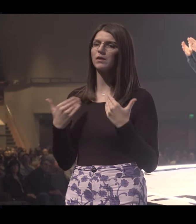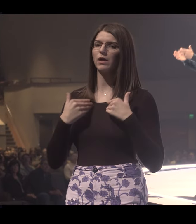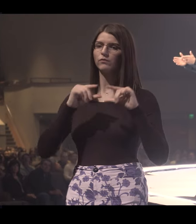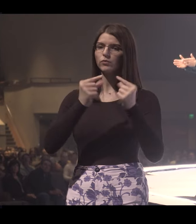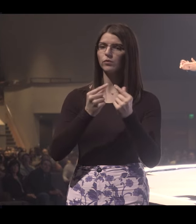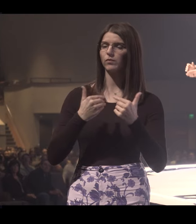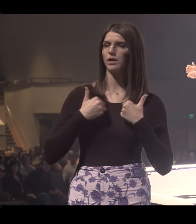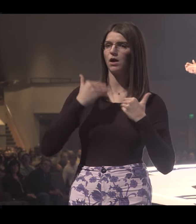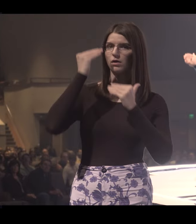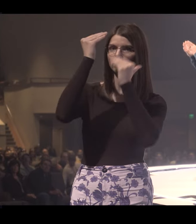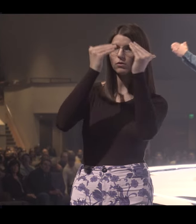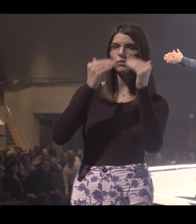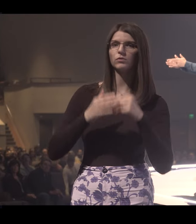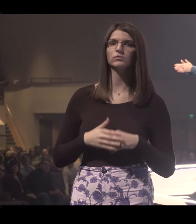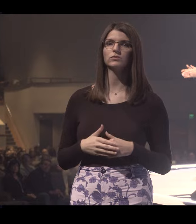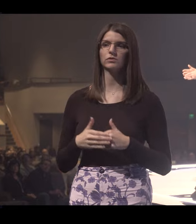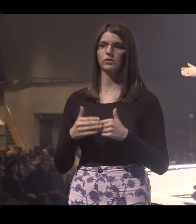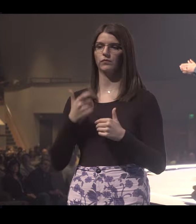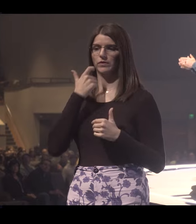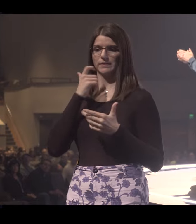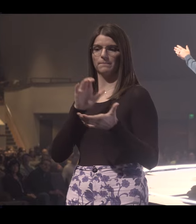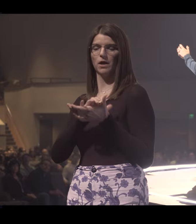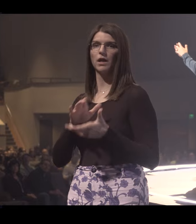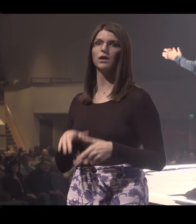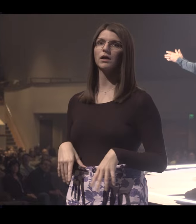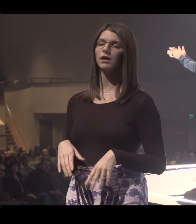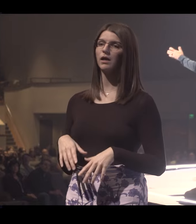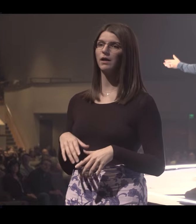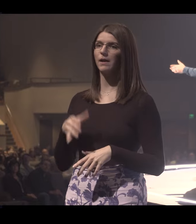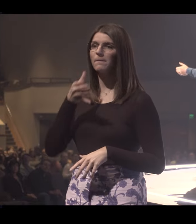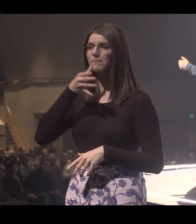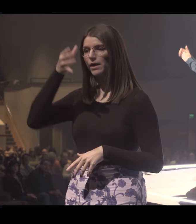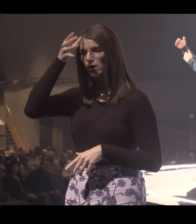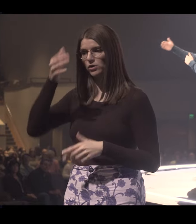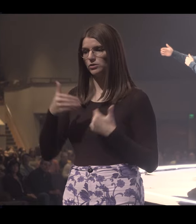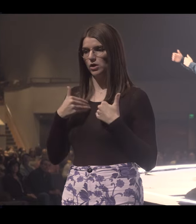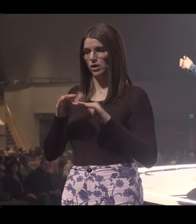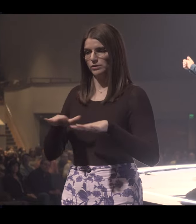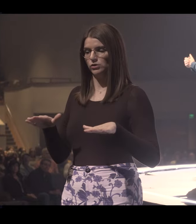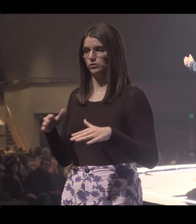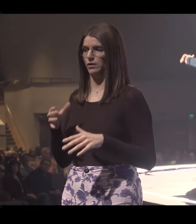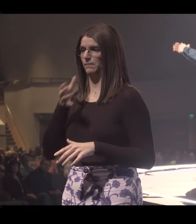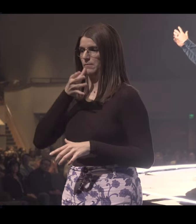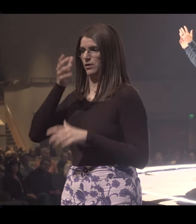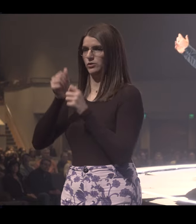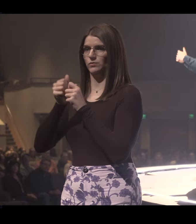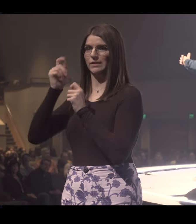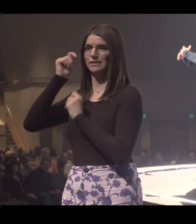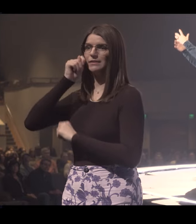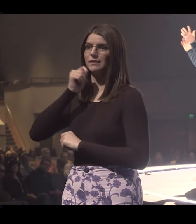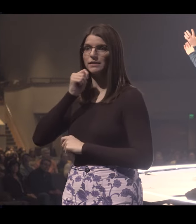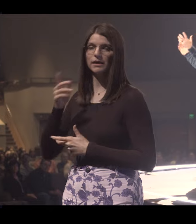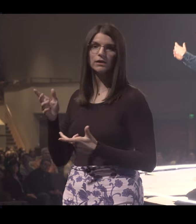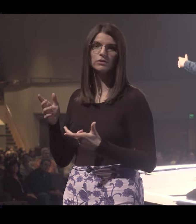There's groups for young adults. There's groups for young marrieds. There's groups that have parents with little kids, parents with teenagers, teenagers, empty nesters,